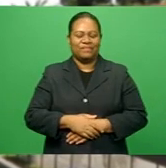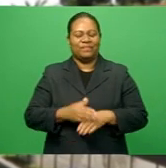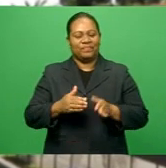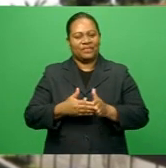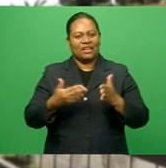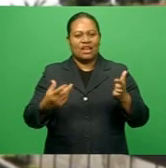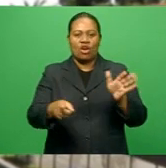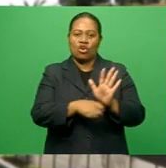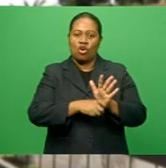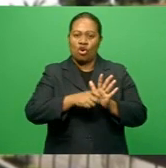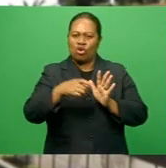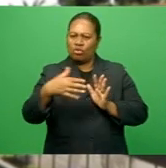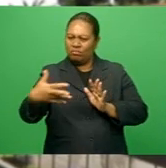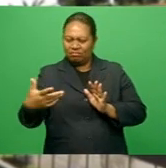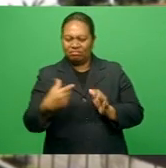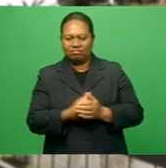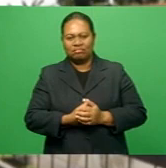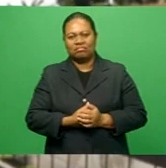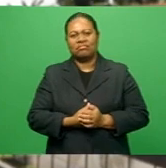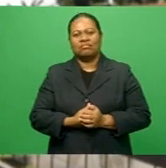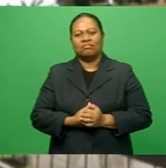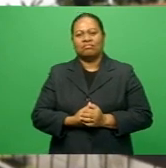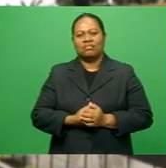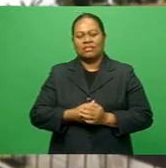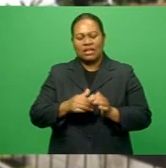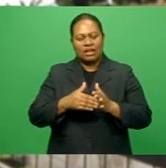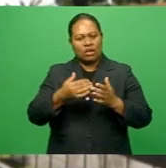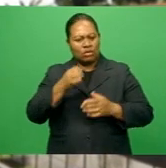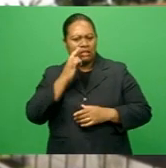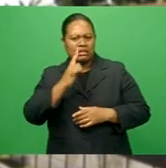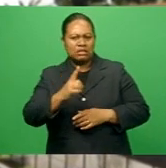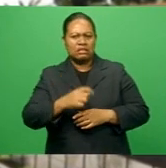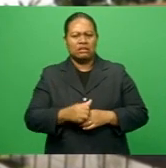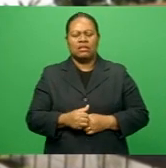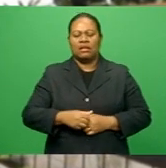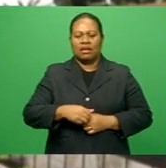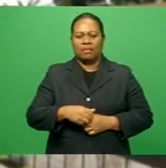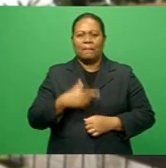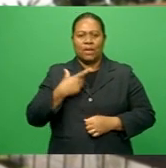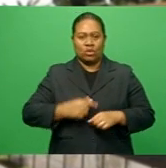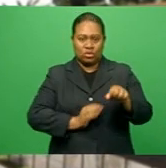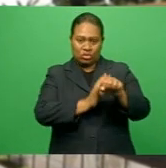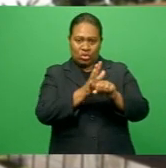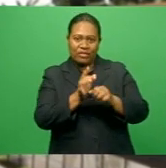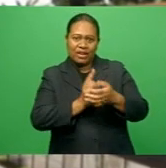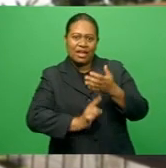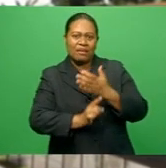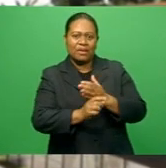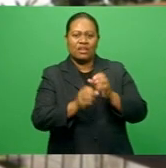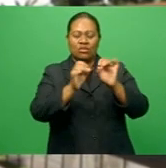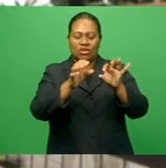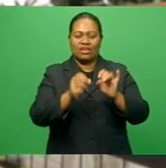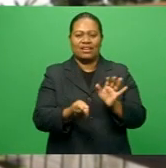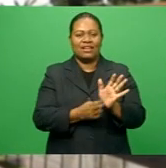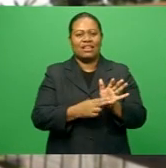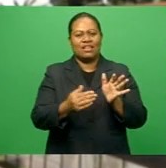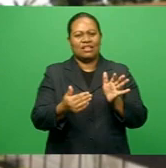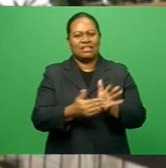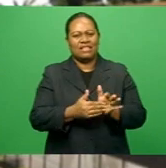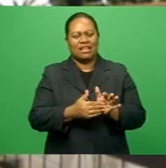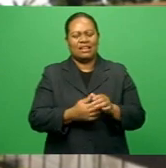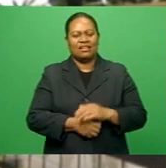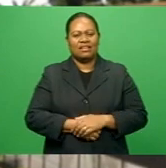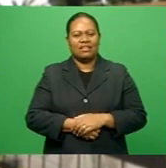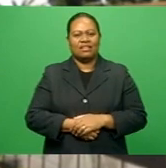Rokoseru Nambal-Rua says they see huge potential post-COVID-19 Australia and New Zealand are likely to